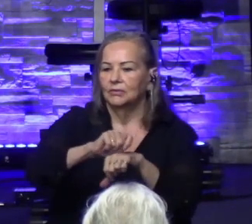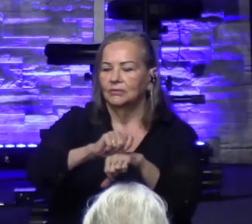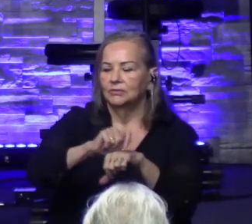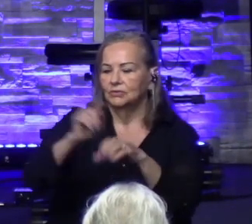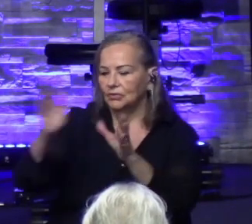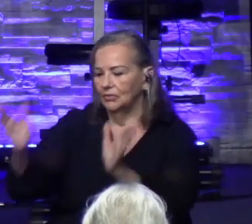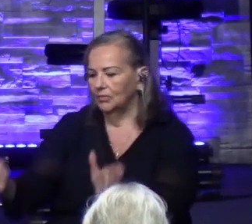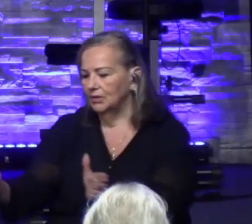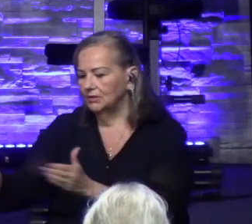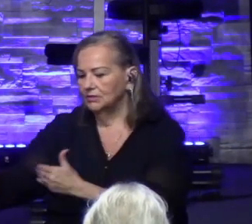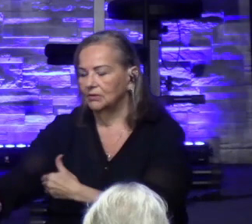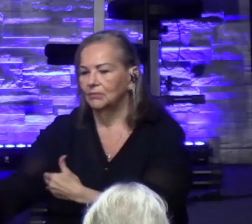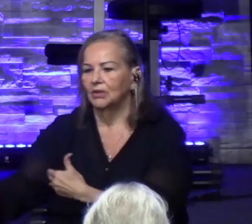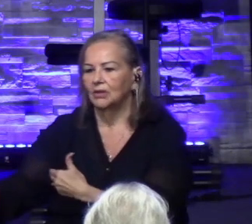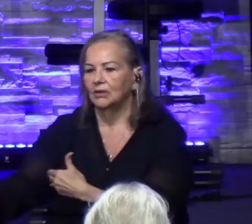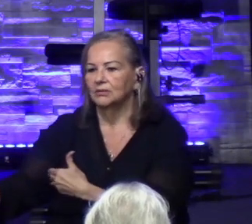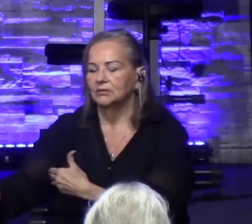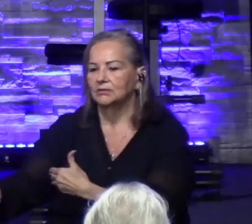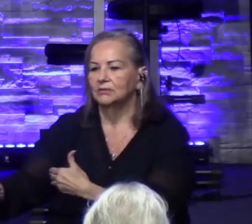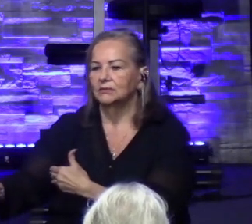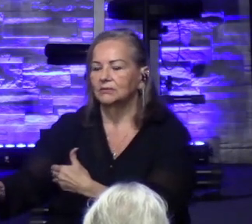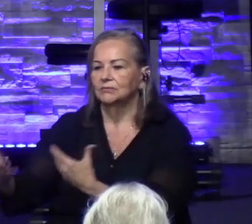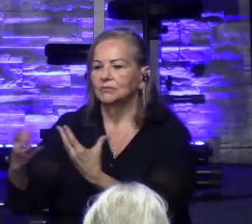That was his solution. Okay?